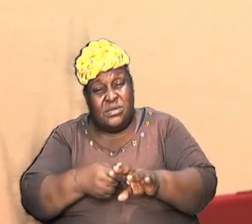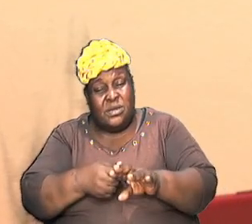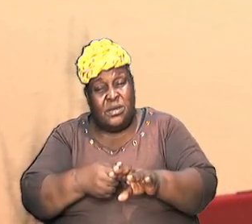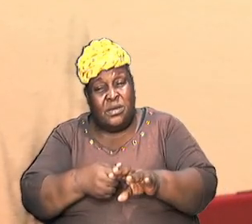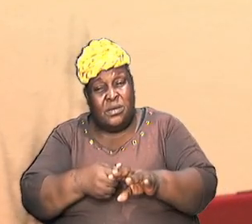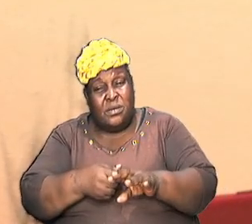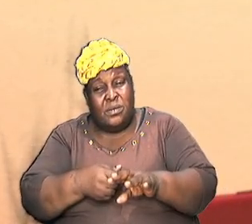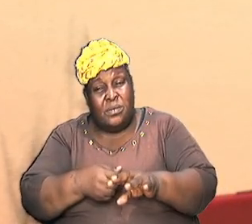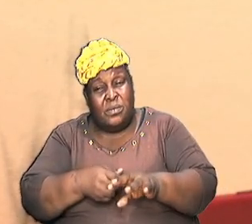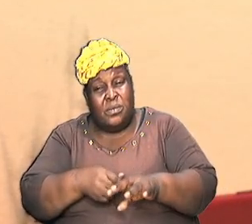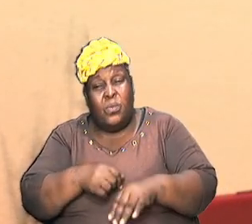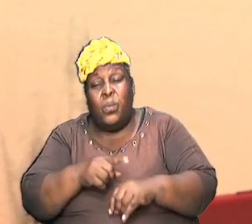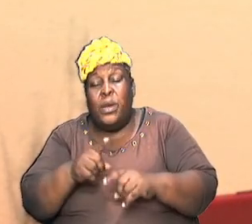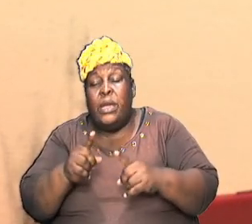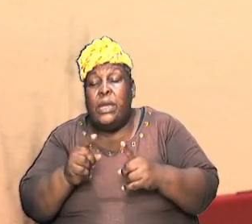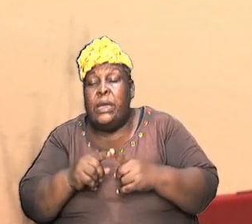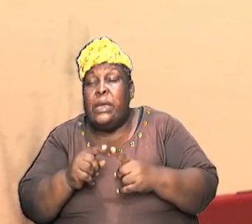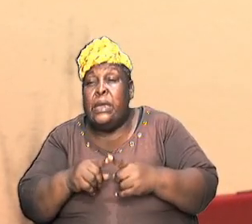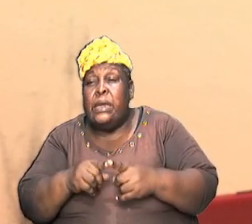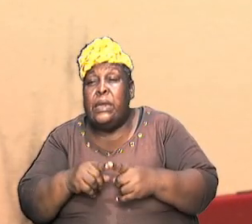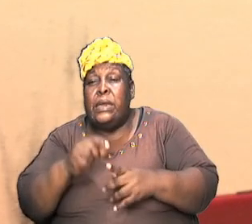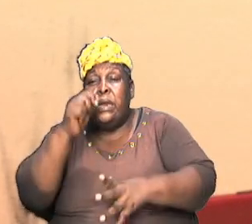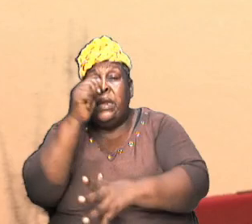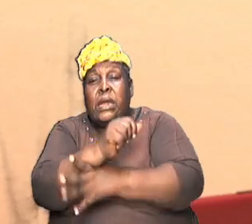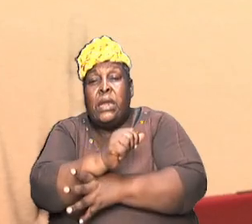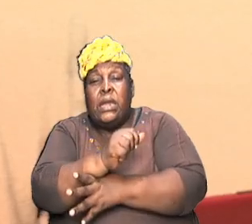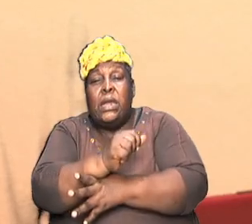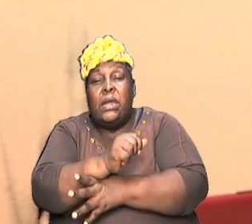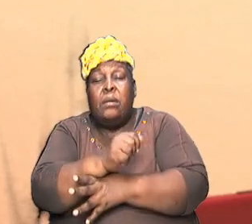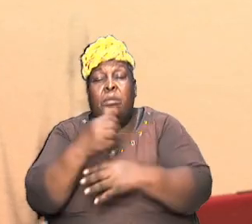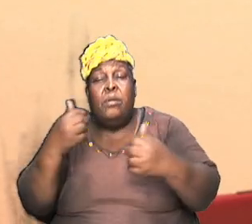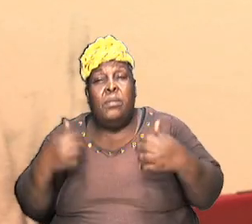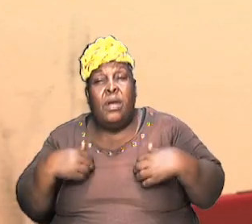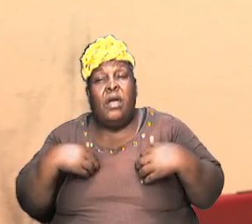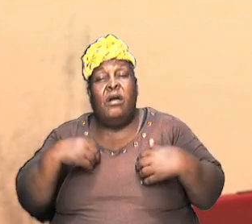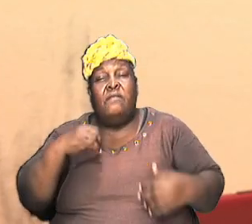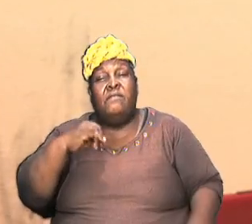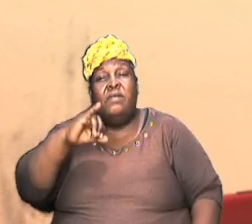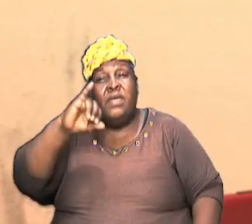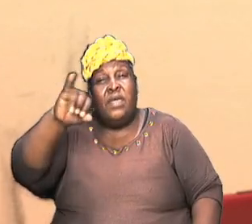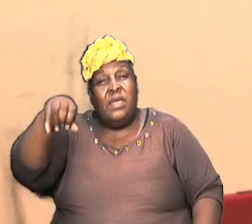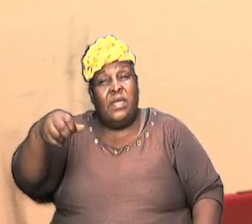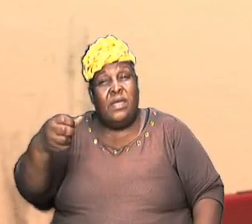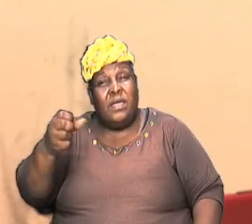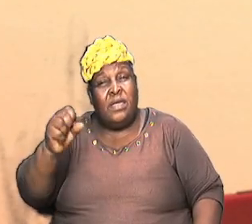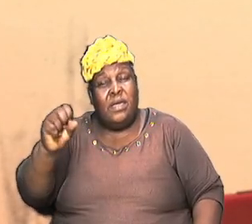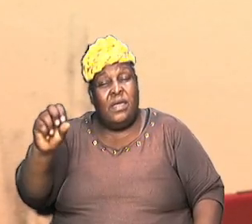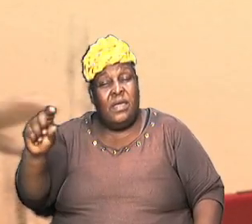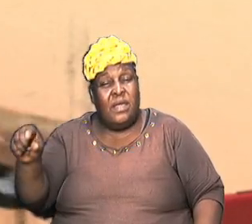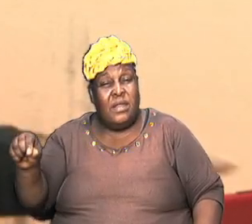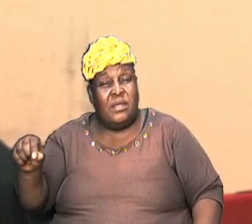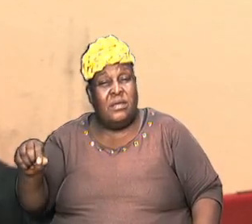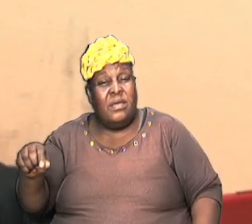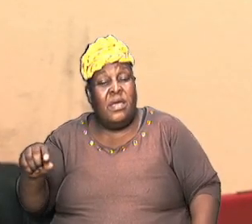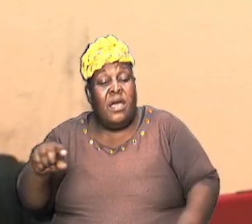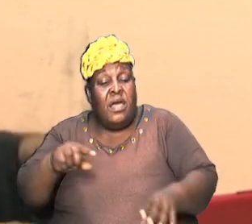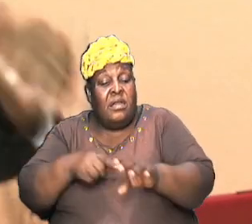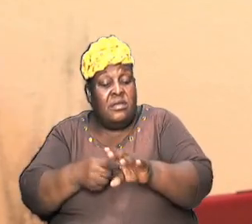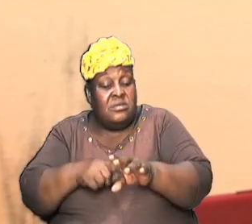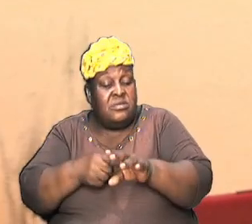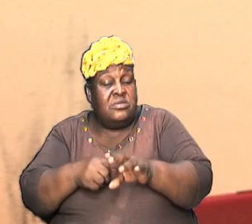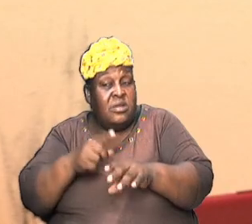after Abraham begat Isaac and Isaac begat Jacob and they started recording coming down